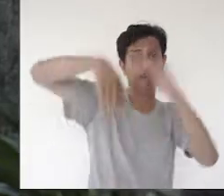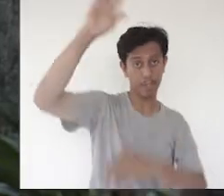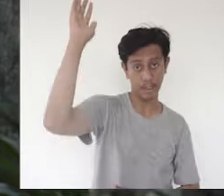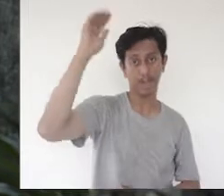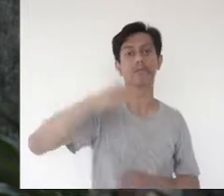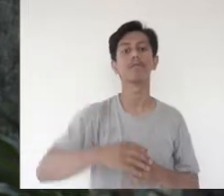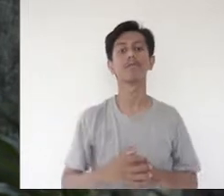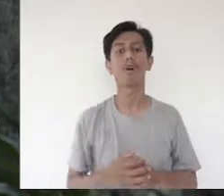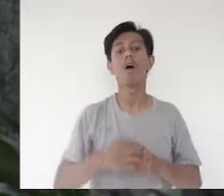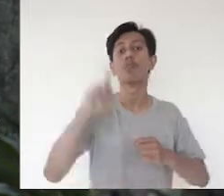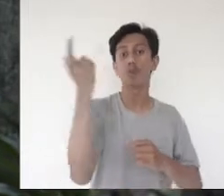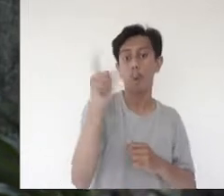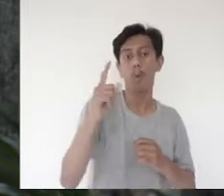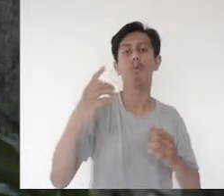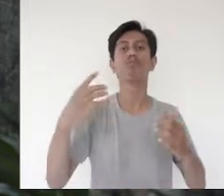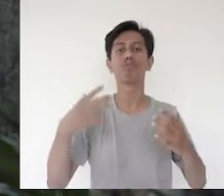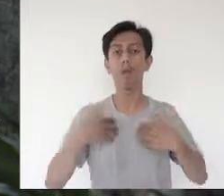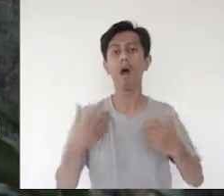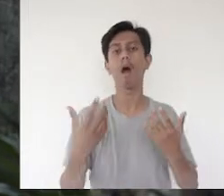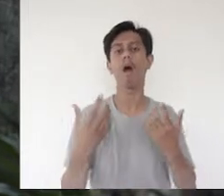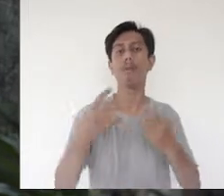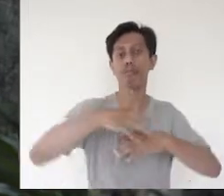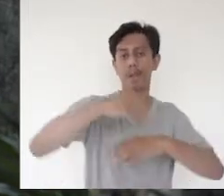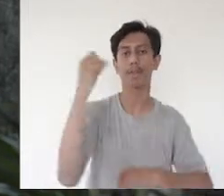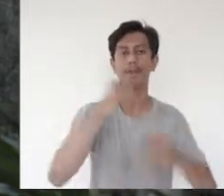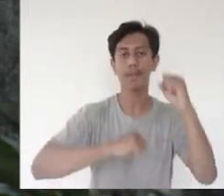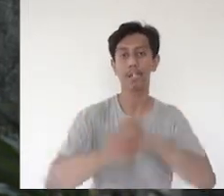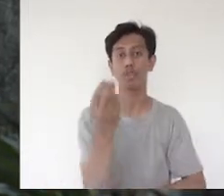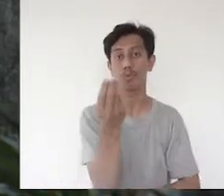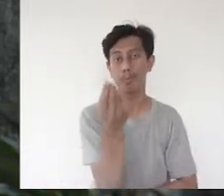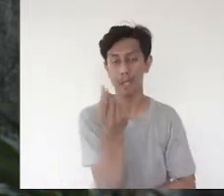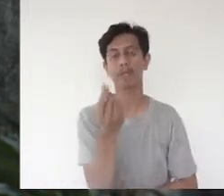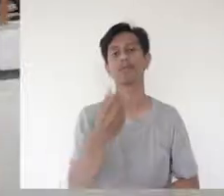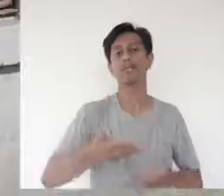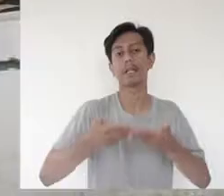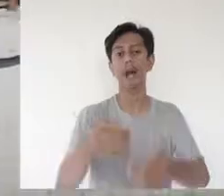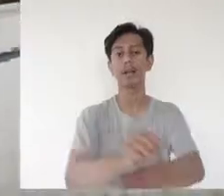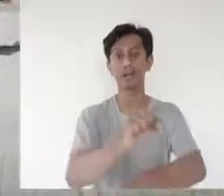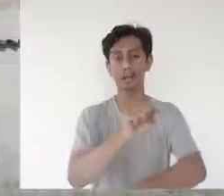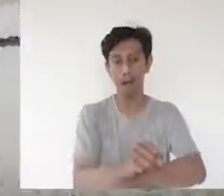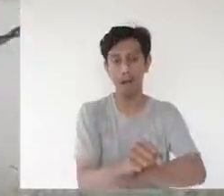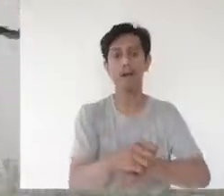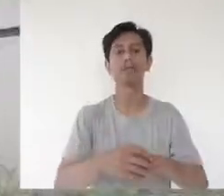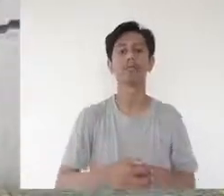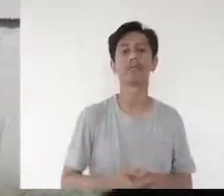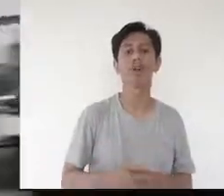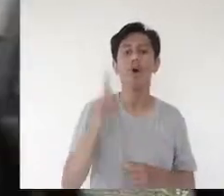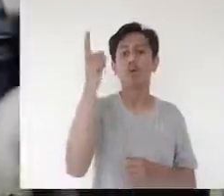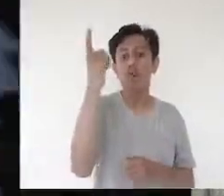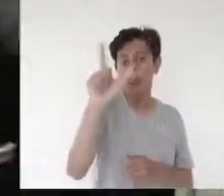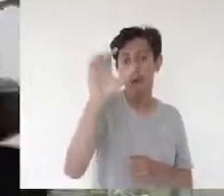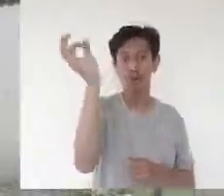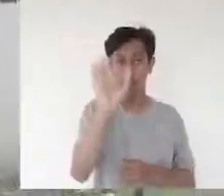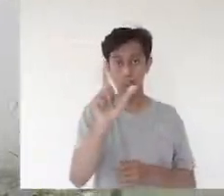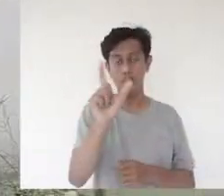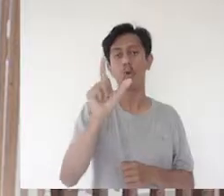Solo has earned recognition as a home for persons with disabilities. The local government is active in providing and improving accessibility